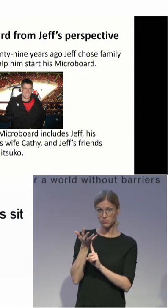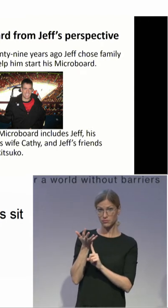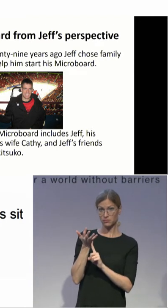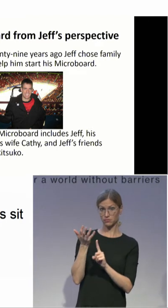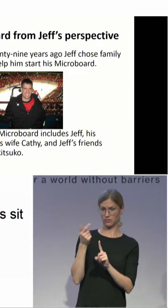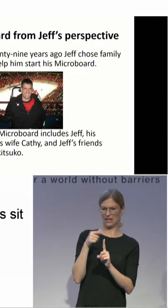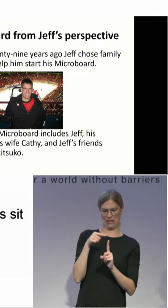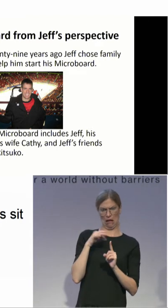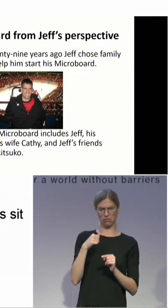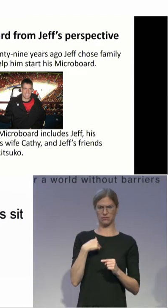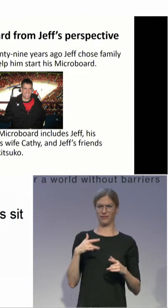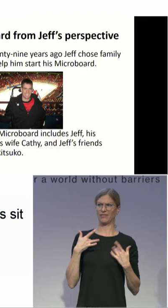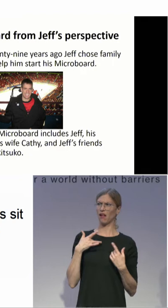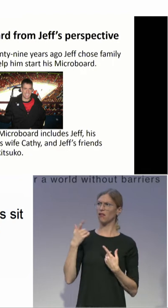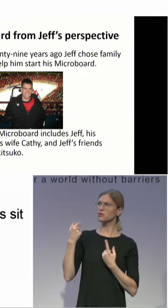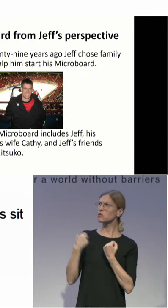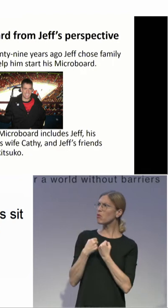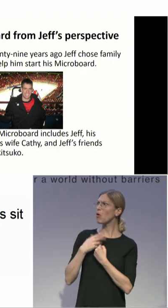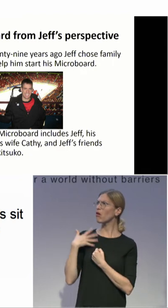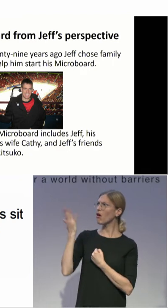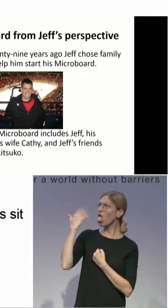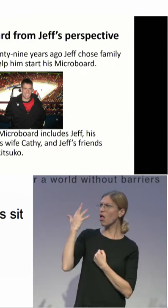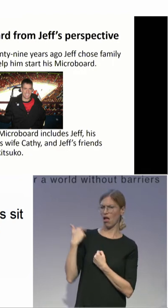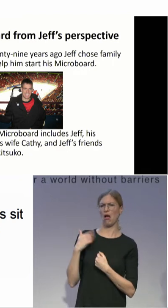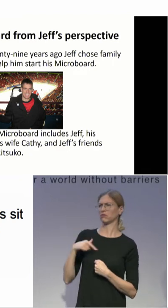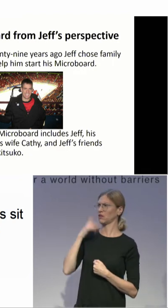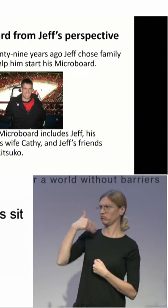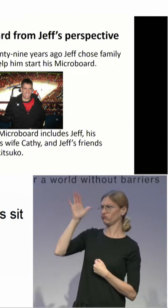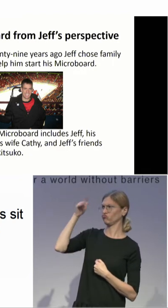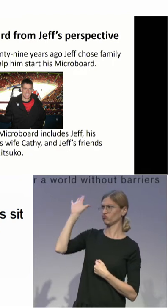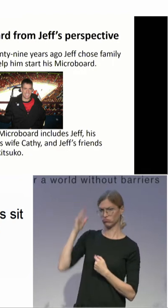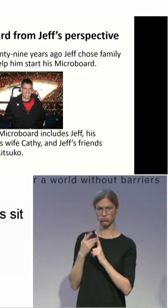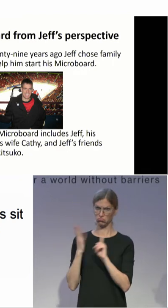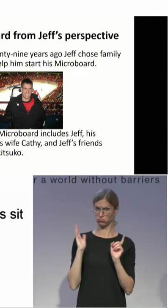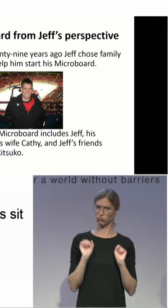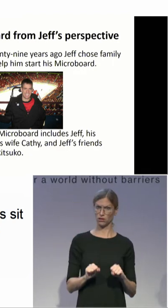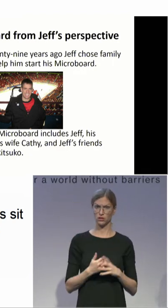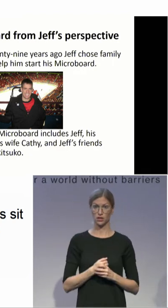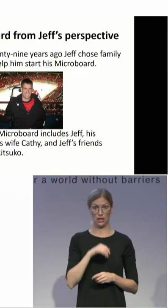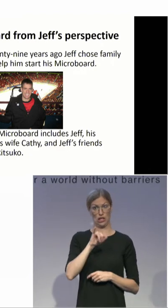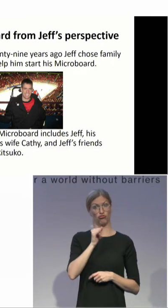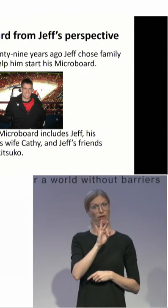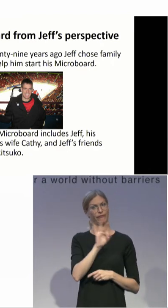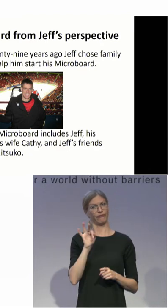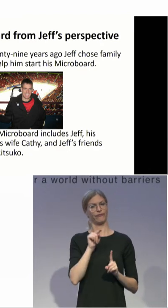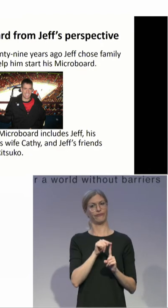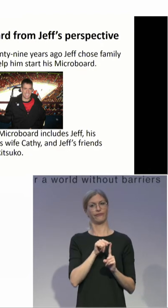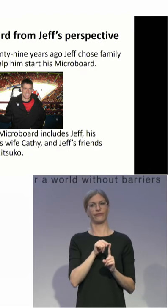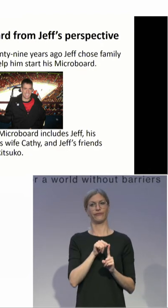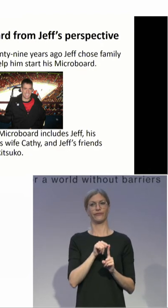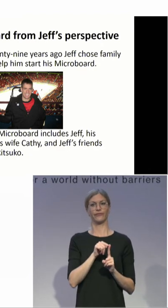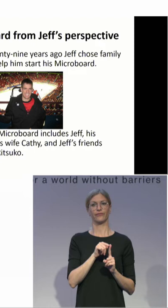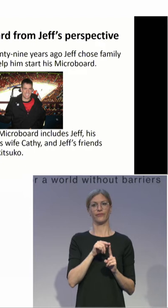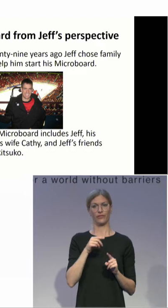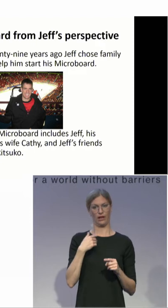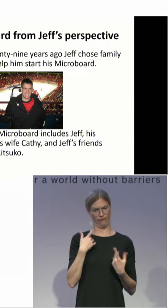intended it to be. And in fact, a number of years ago, Jeff did approach me about a board member that he felt wasn't listening and asked. He said, this says that